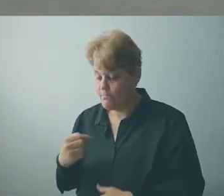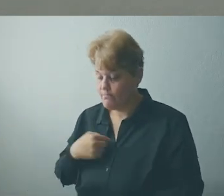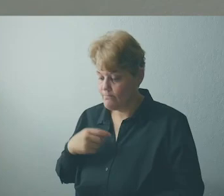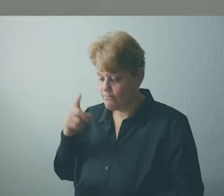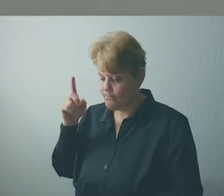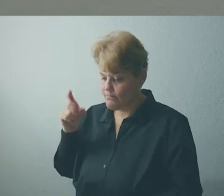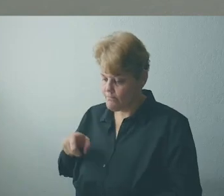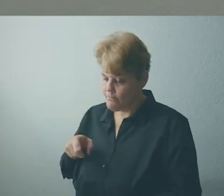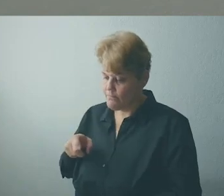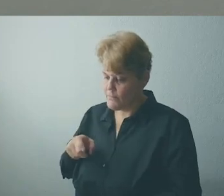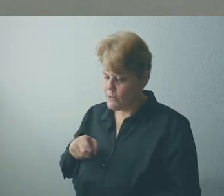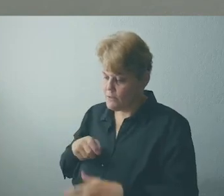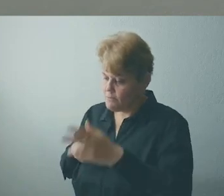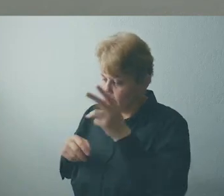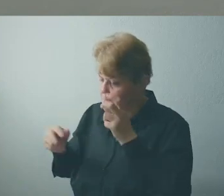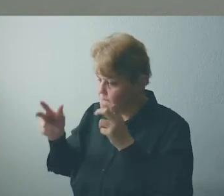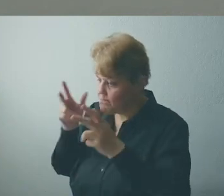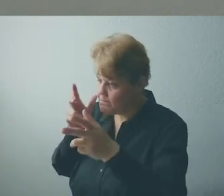echo mine.